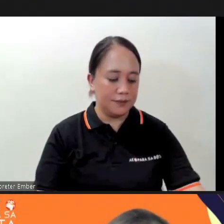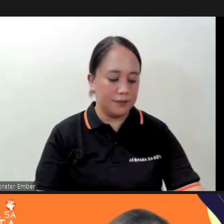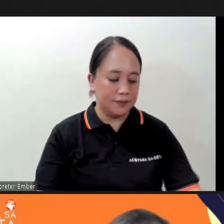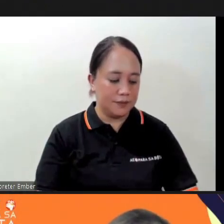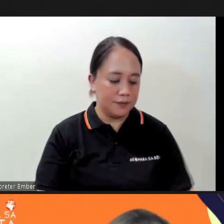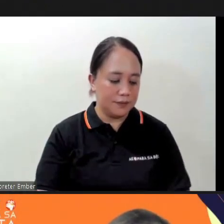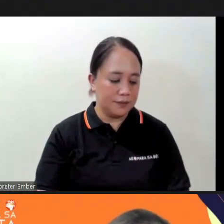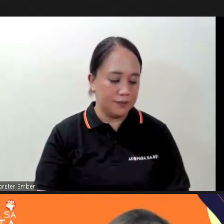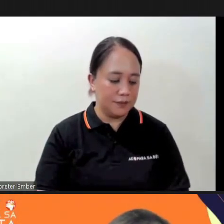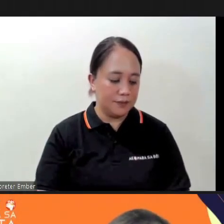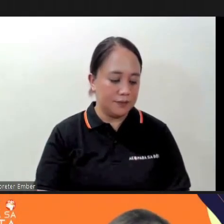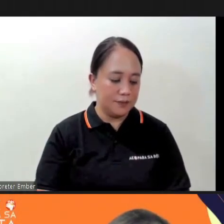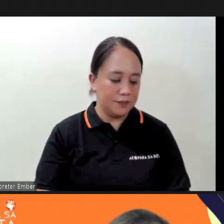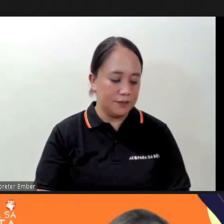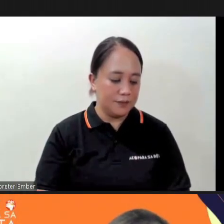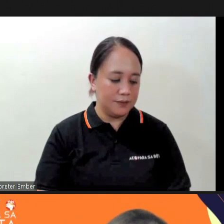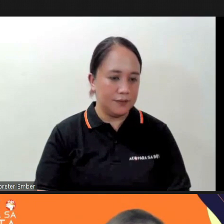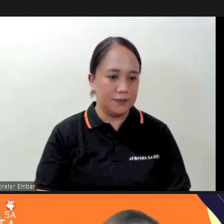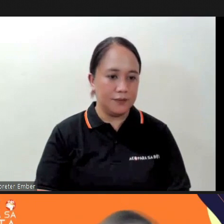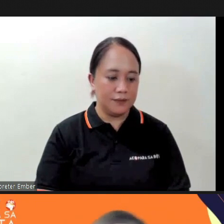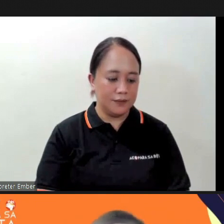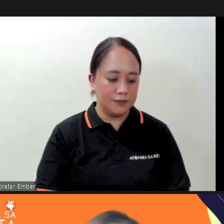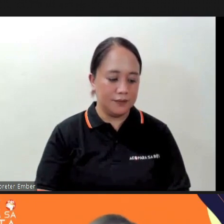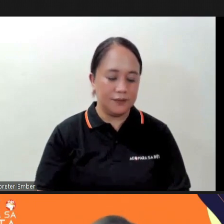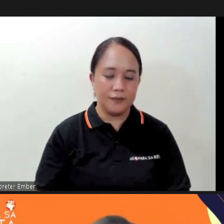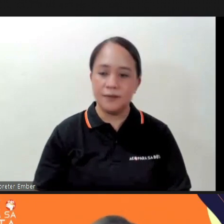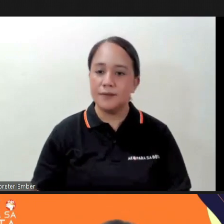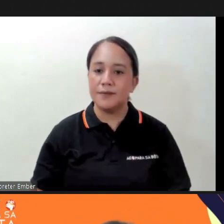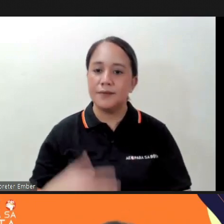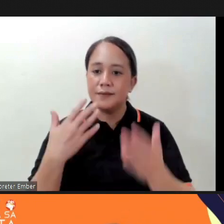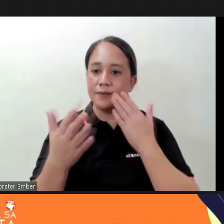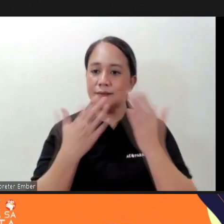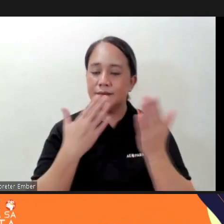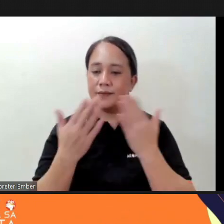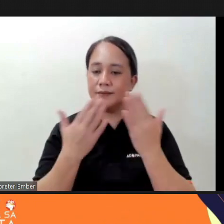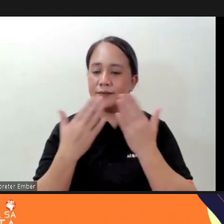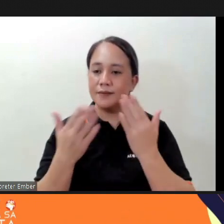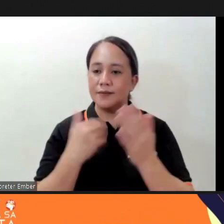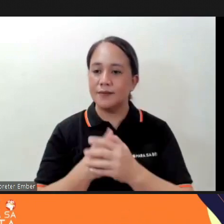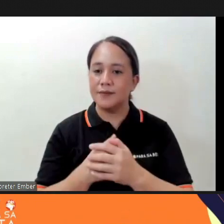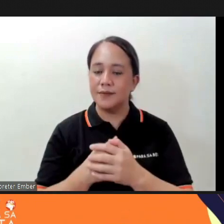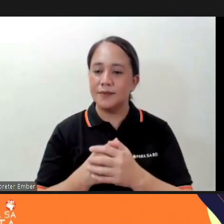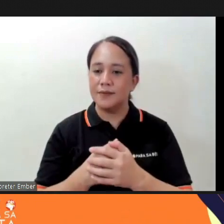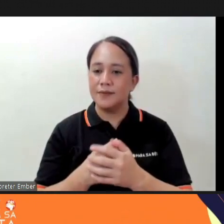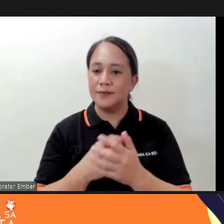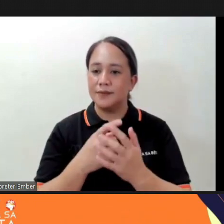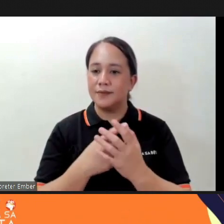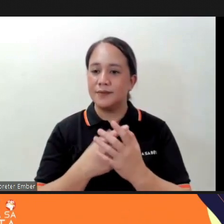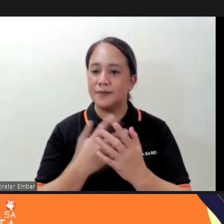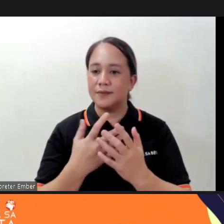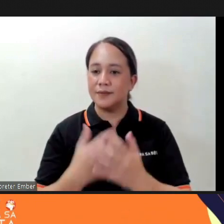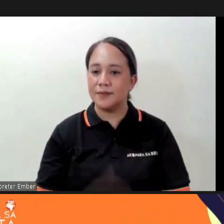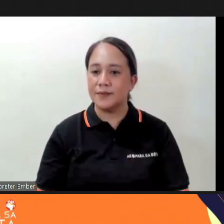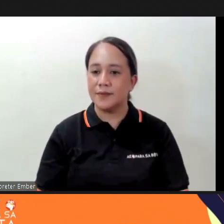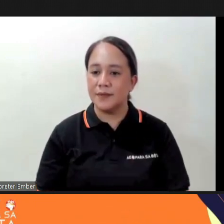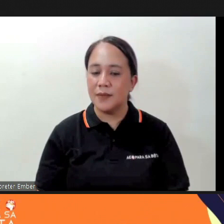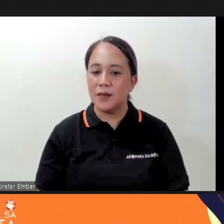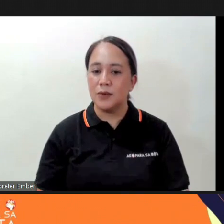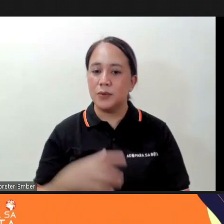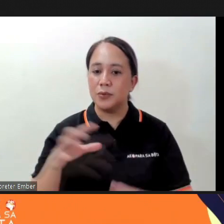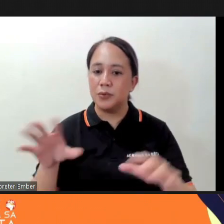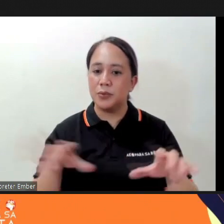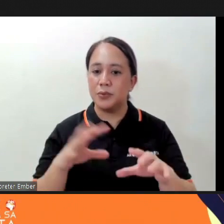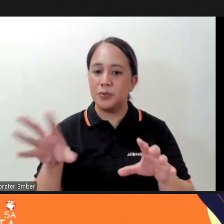everyone is present now in our Zoom space thank you very much Dr. Balderrama Mr. Goseco Christian and Angelo they're very active